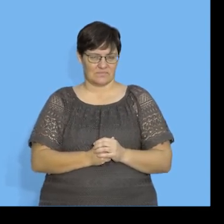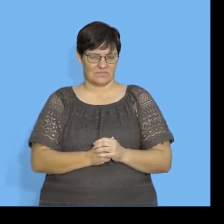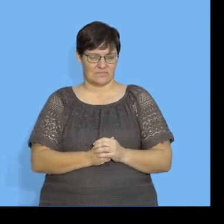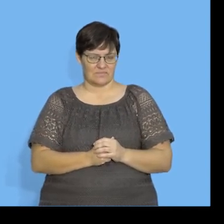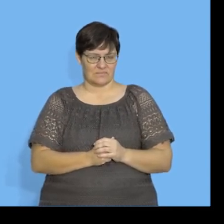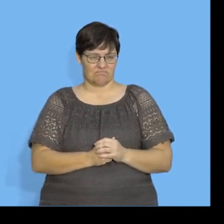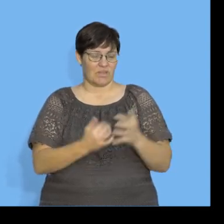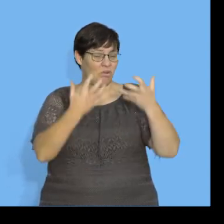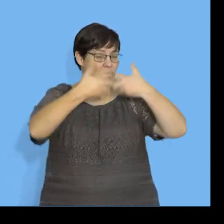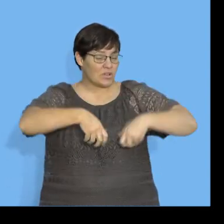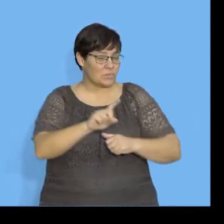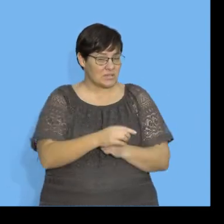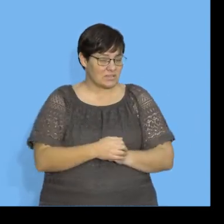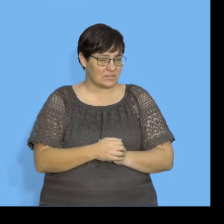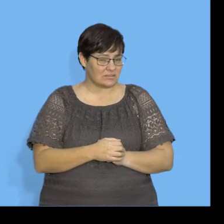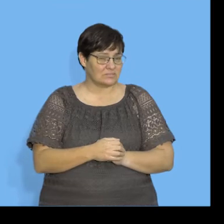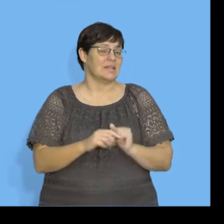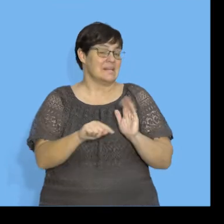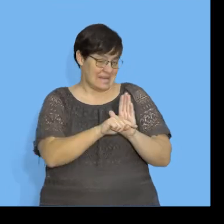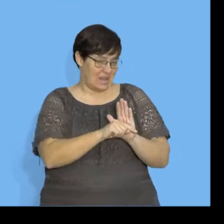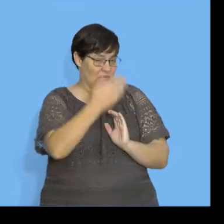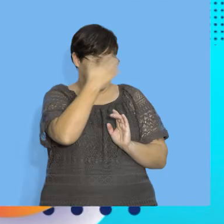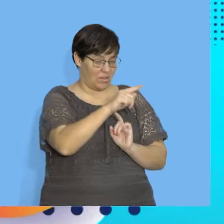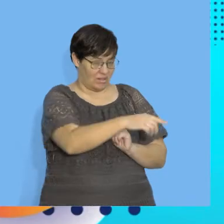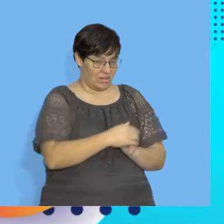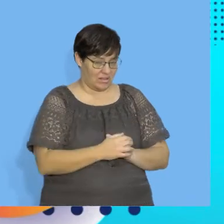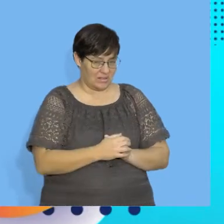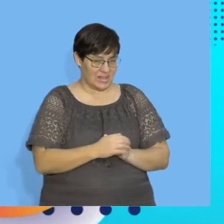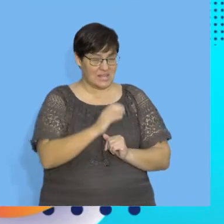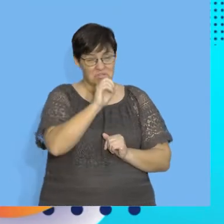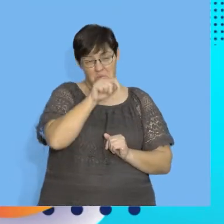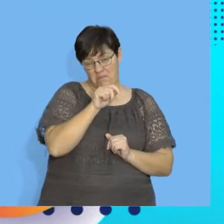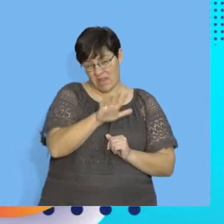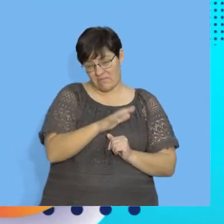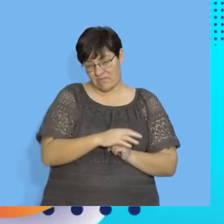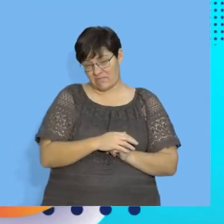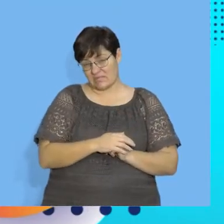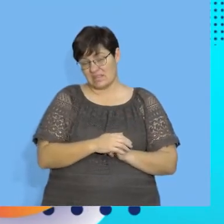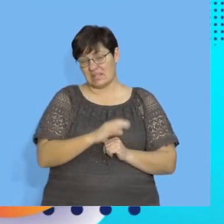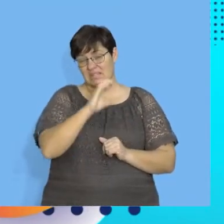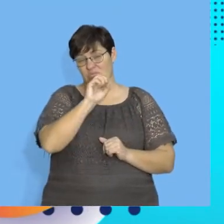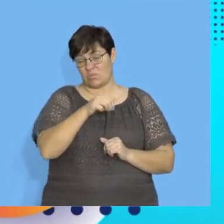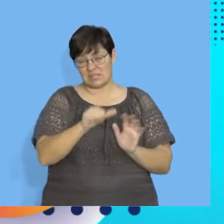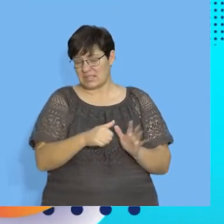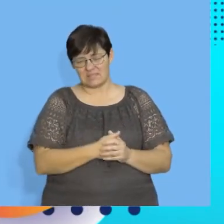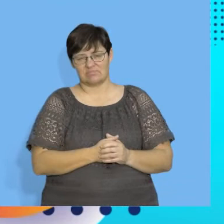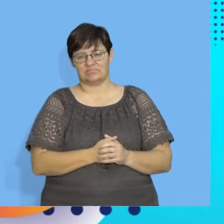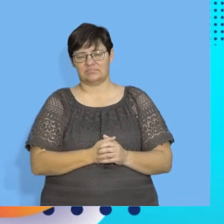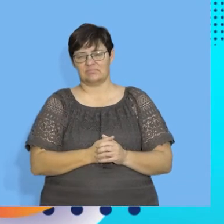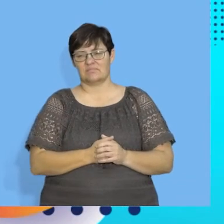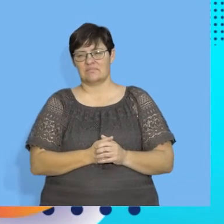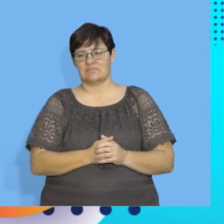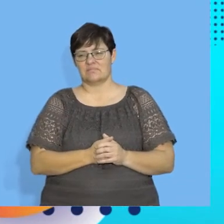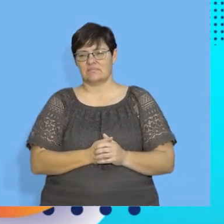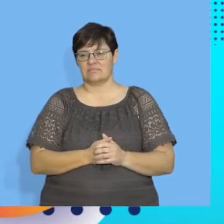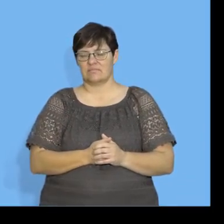What is the correlation out there? Is it negative? We know it's negative. Negative 0.5? Negative 0.6? Let's